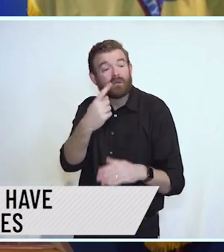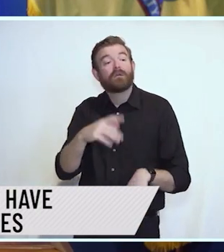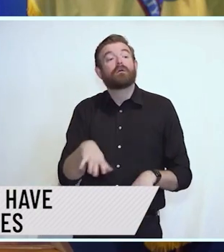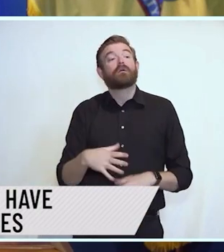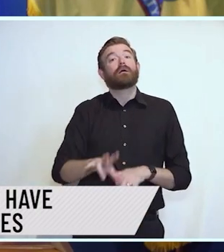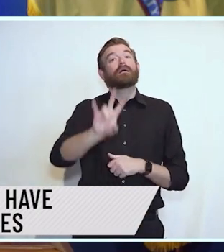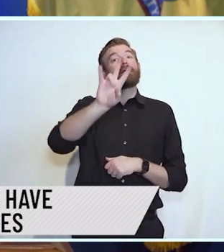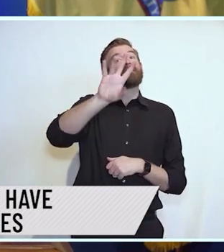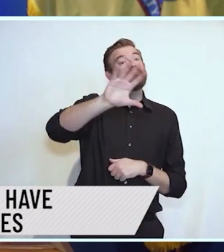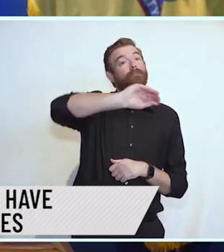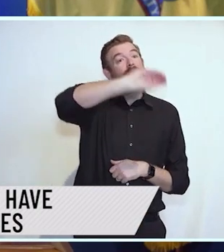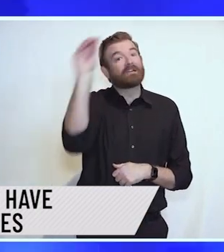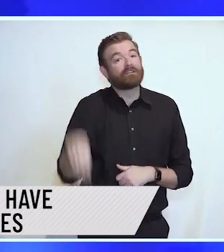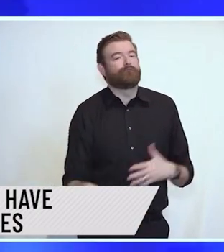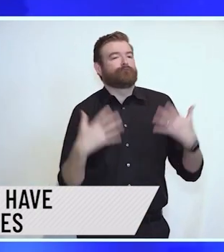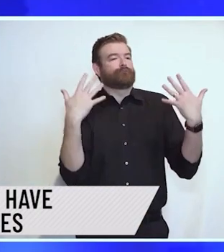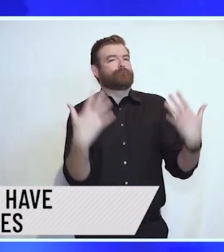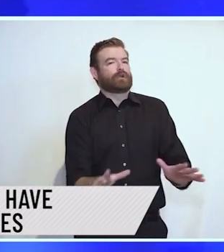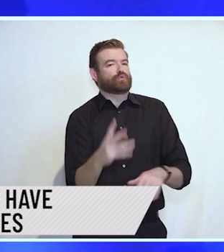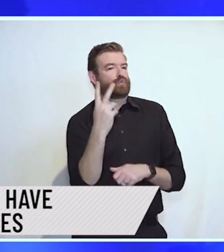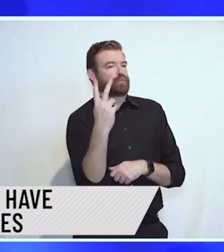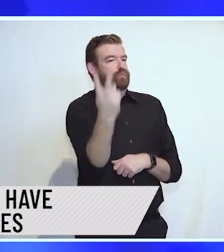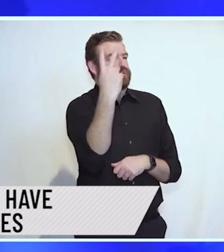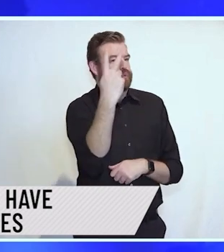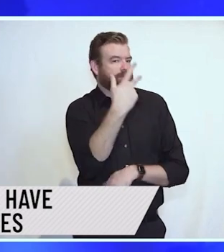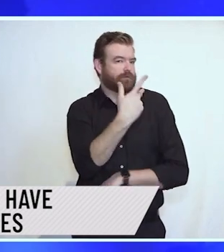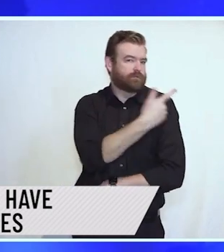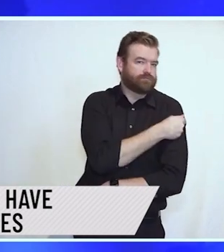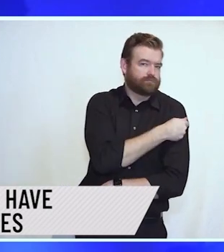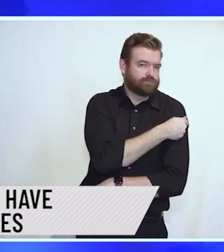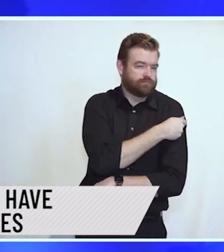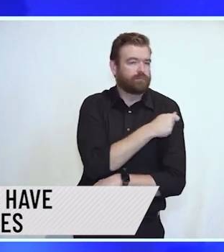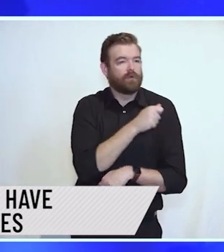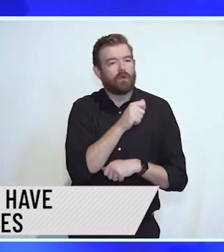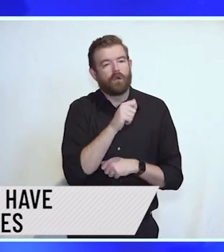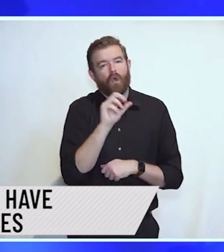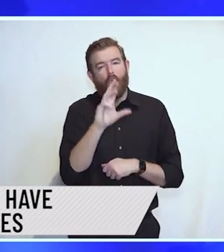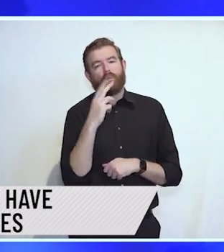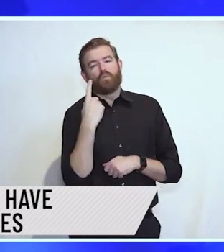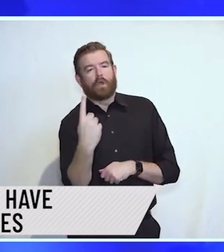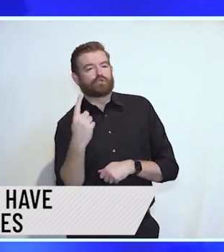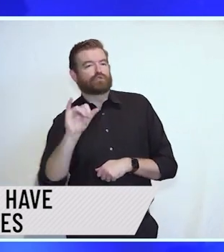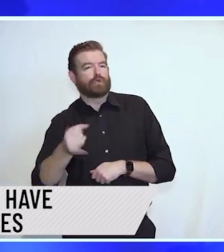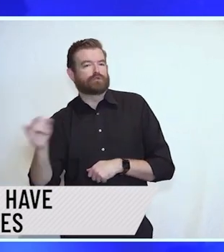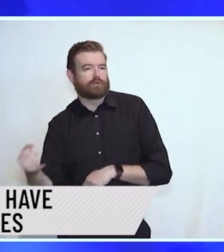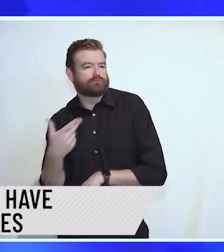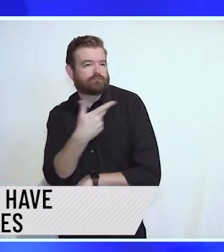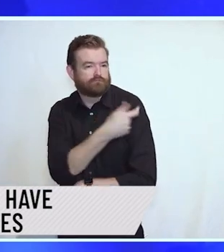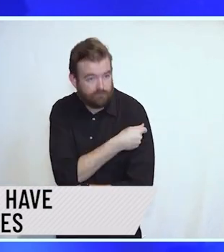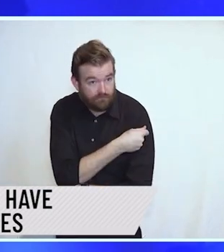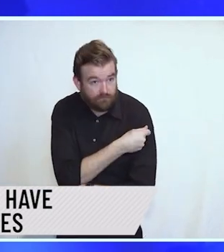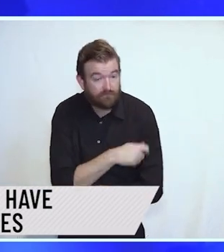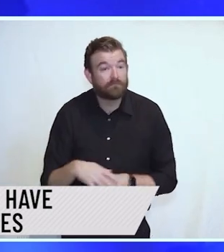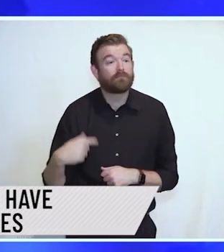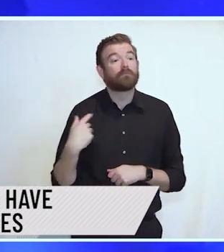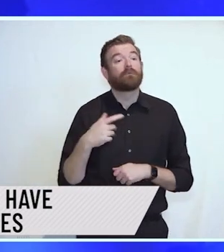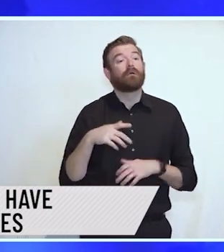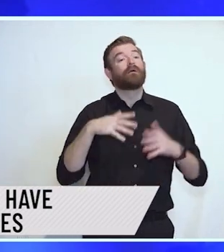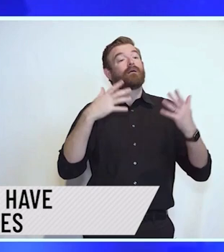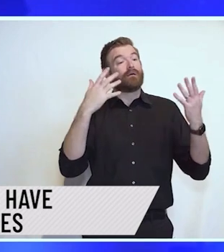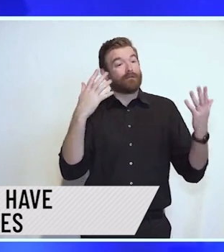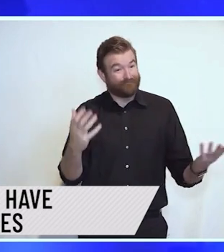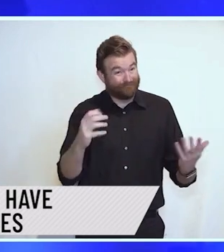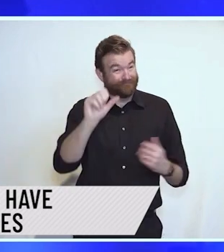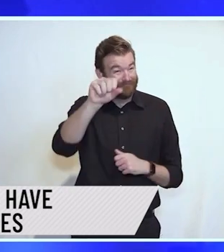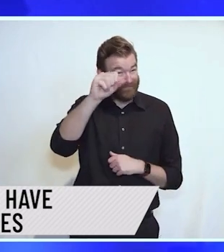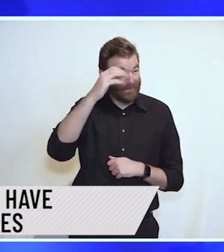vaccination course. But, and here's an important but, we know that these initial courses, either the two-dose regimen of